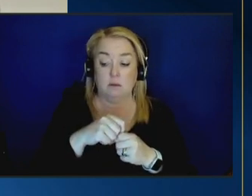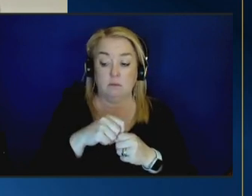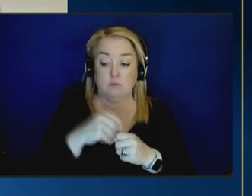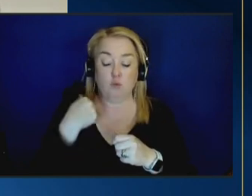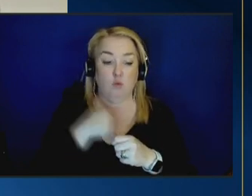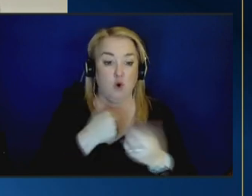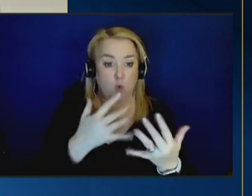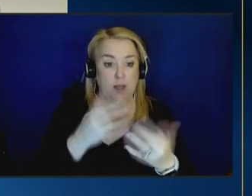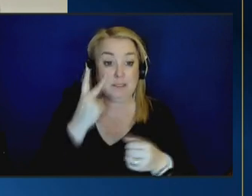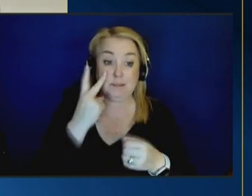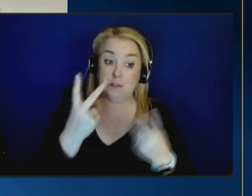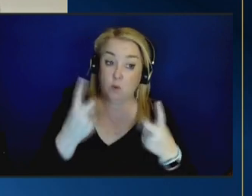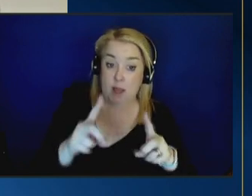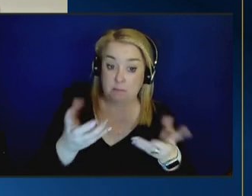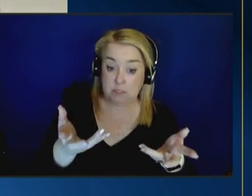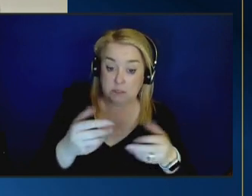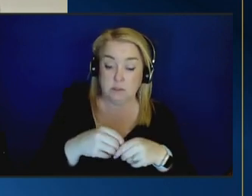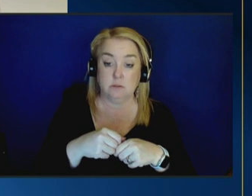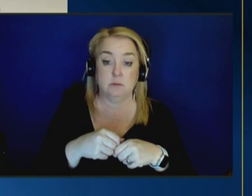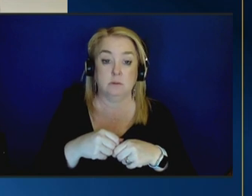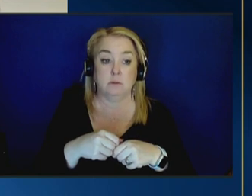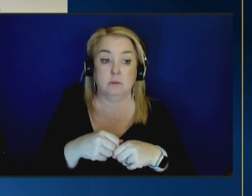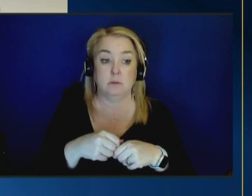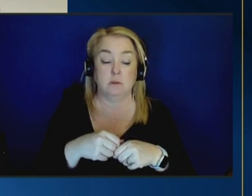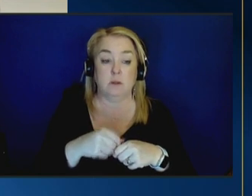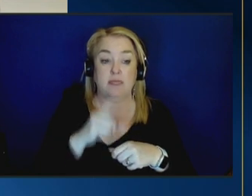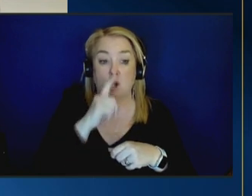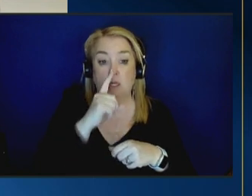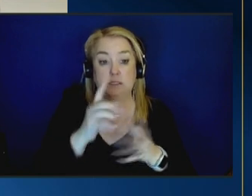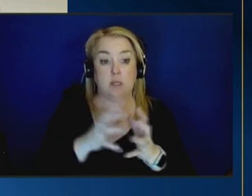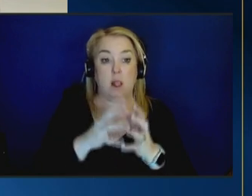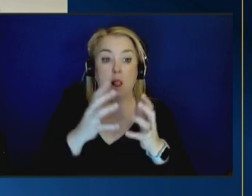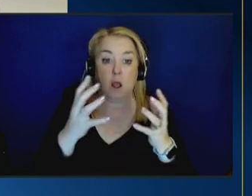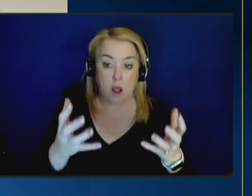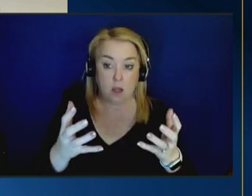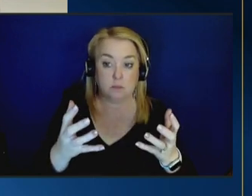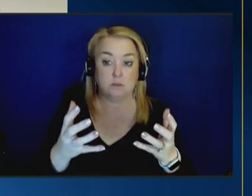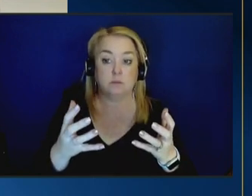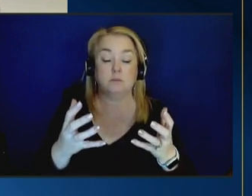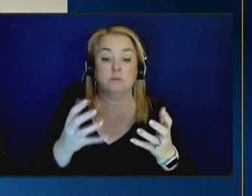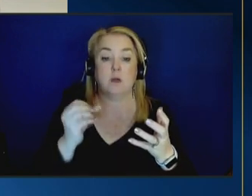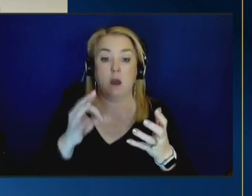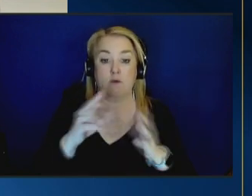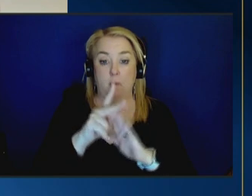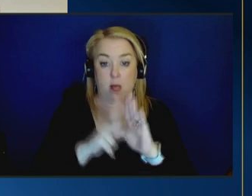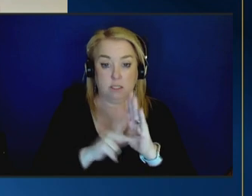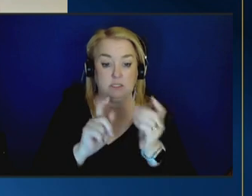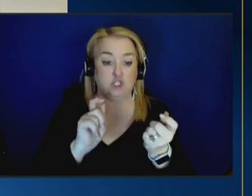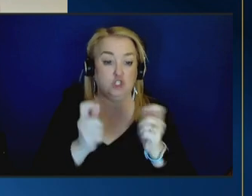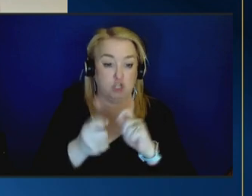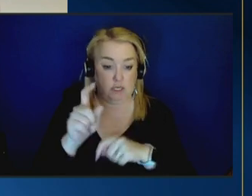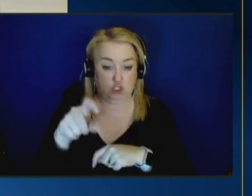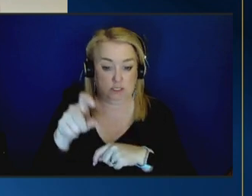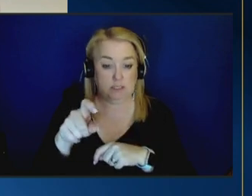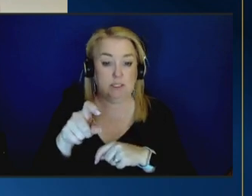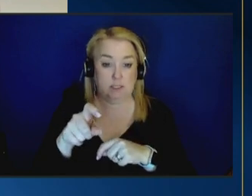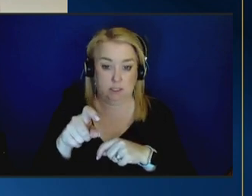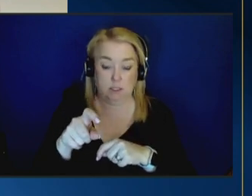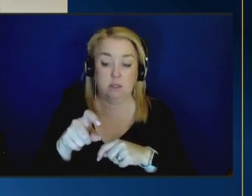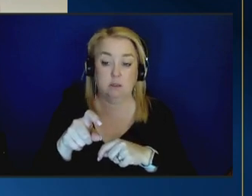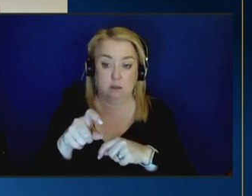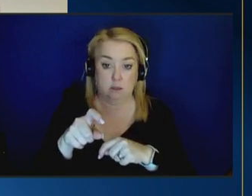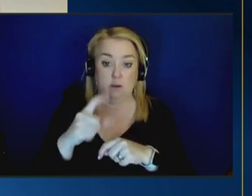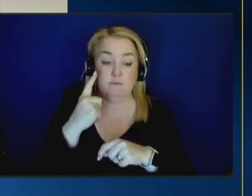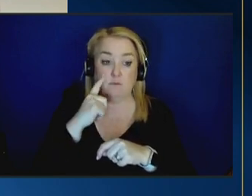see what happens this is a place where uh there's lots of room for policy change for tweaks uh that can